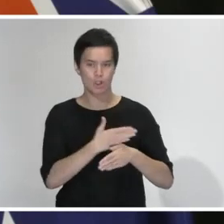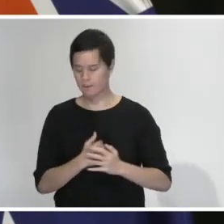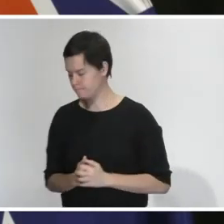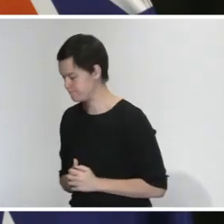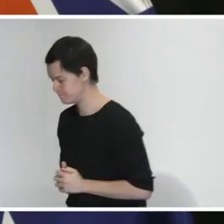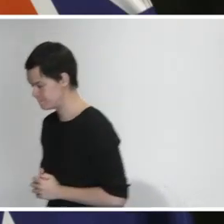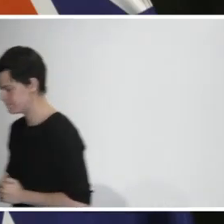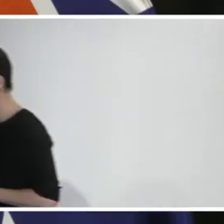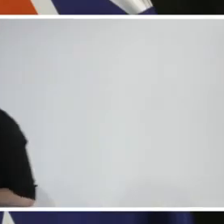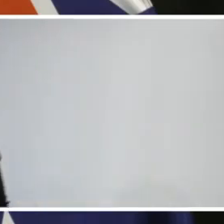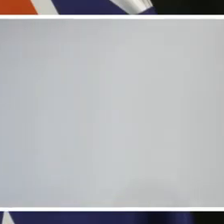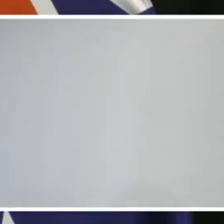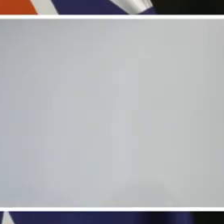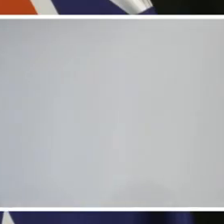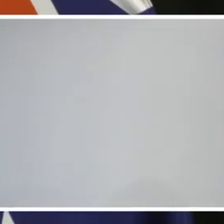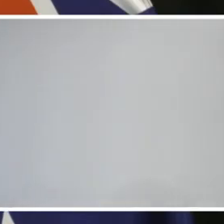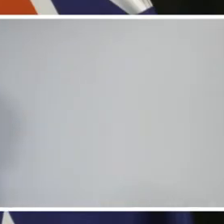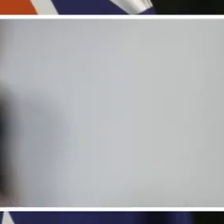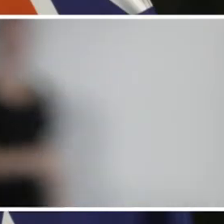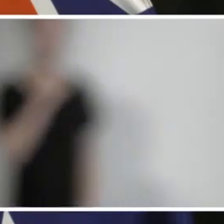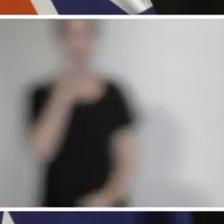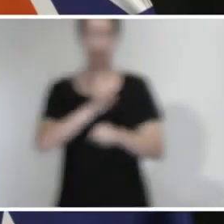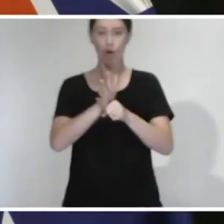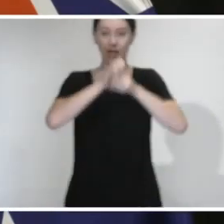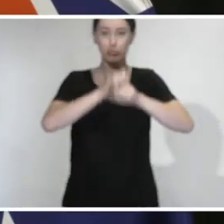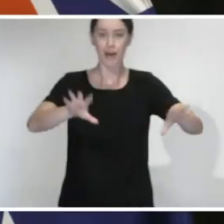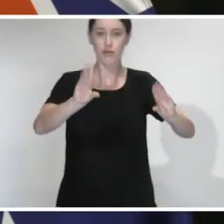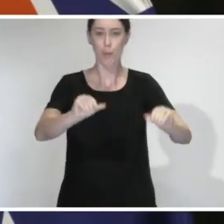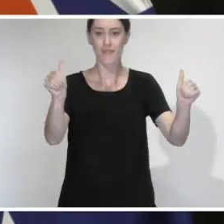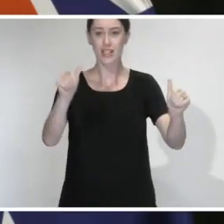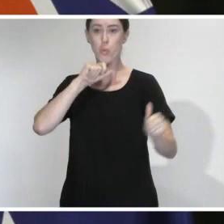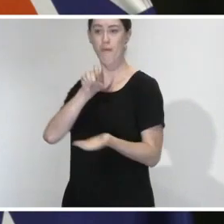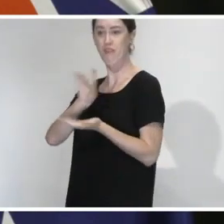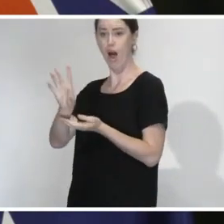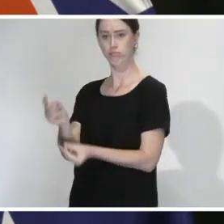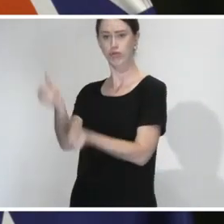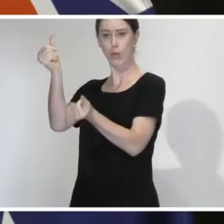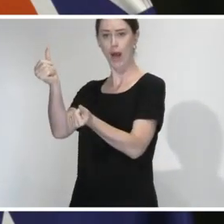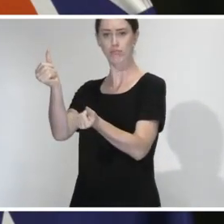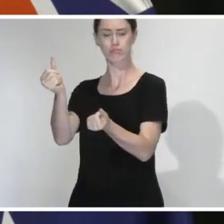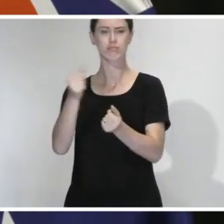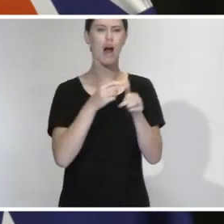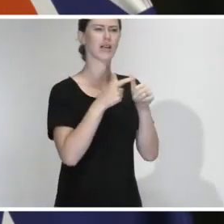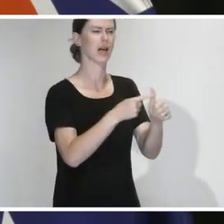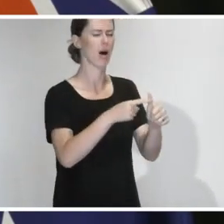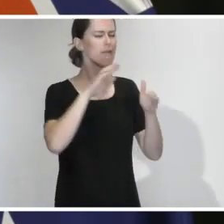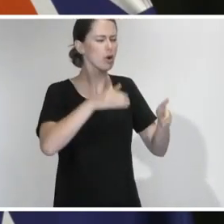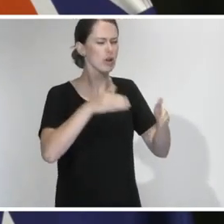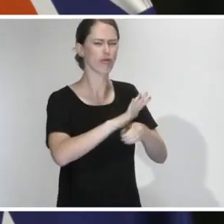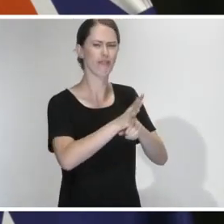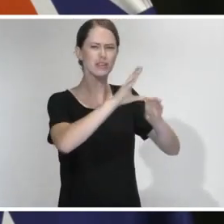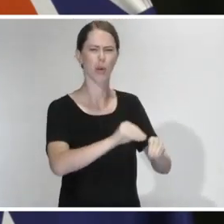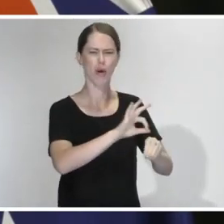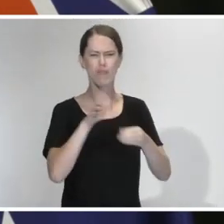Would we come out of this thing? You'll sack him immediately? Again, I am totally focused on this and not on hypotheticals. We need to get on with the job.